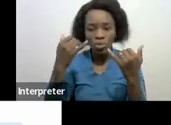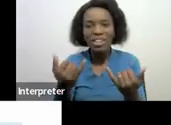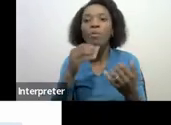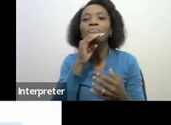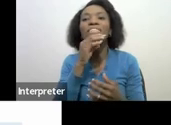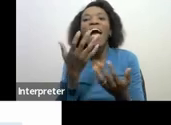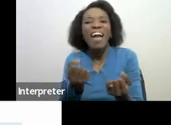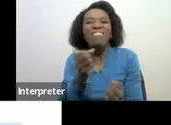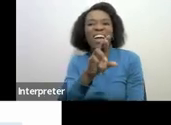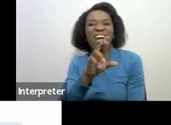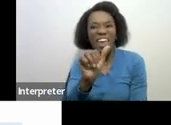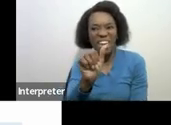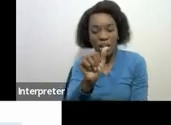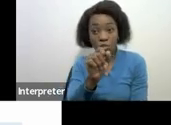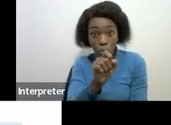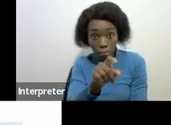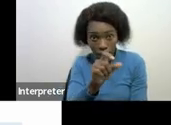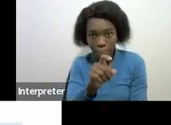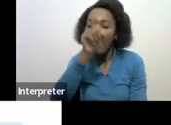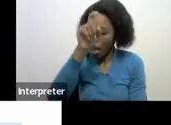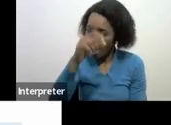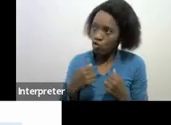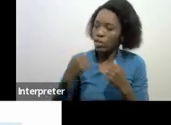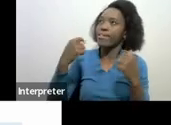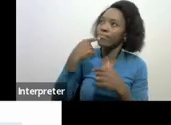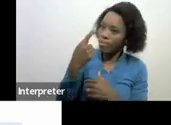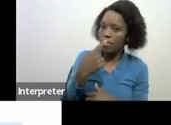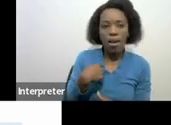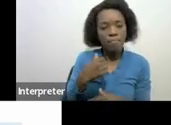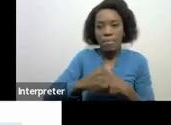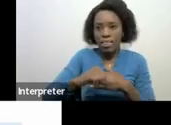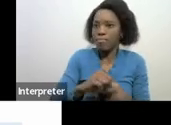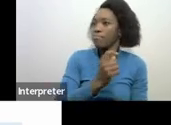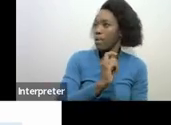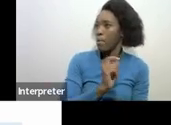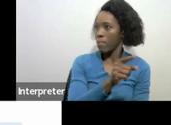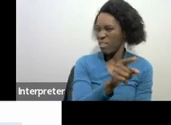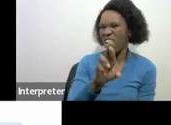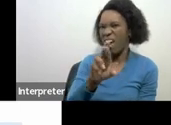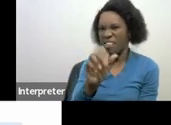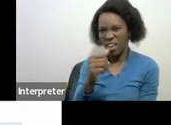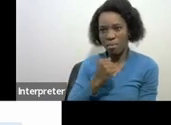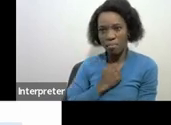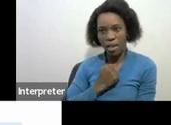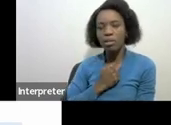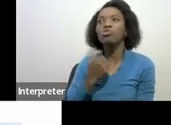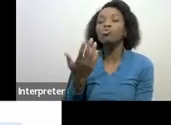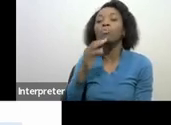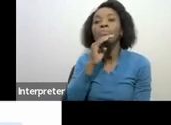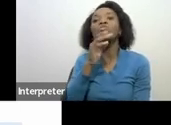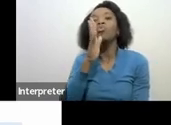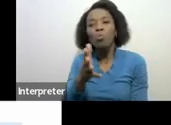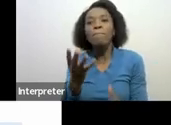fund so those ones will have to declare where you will also be getting RIP from financial services